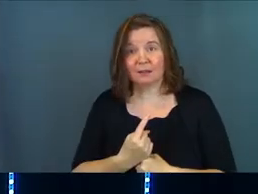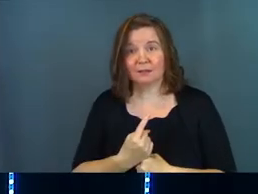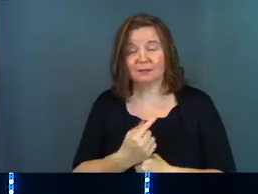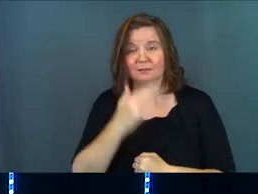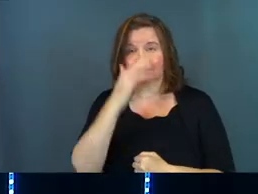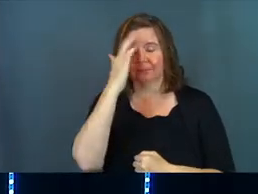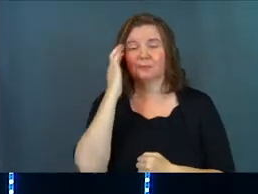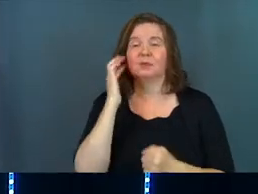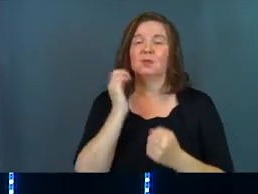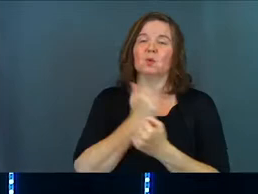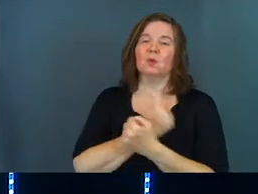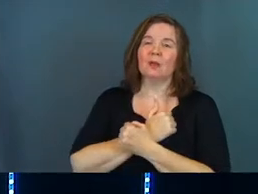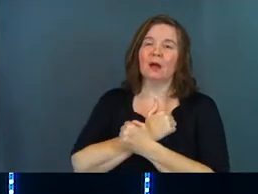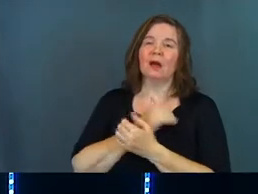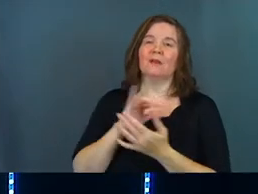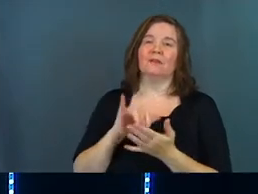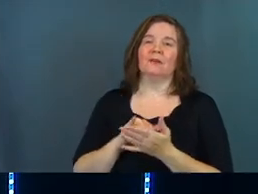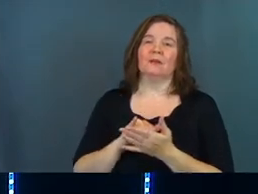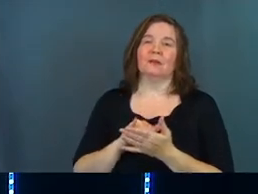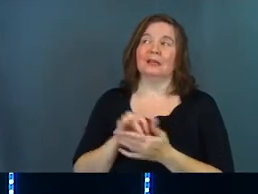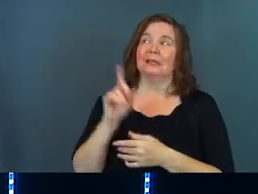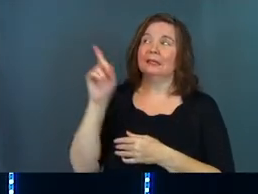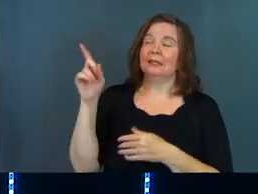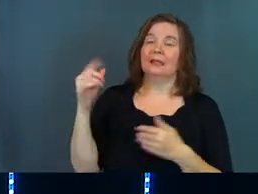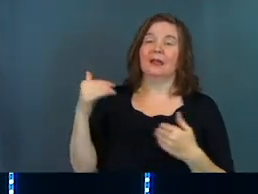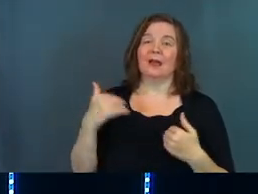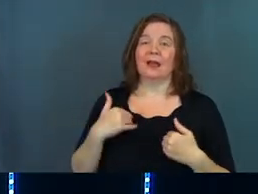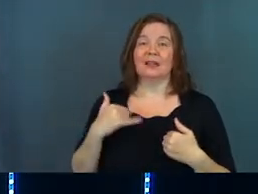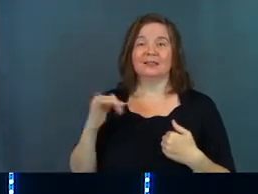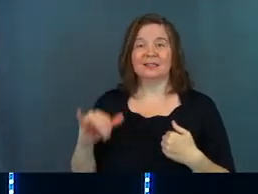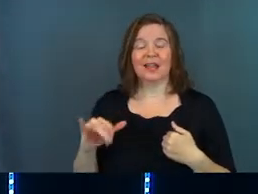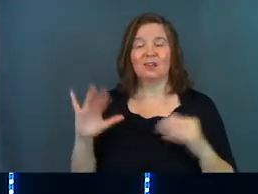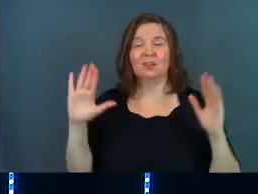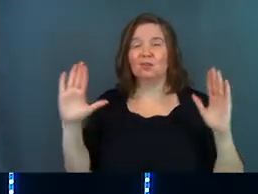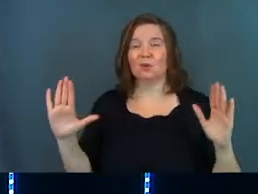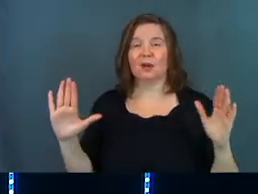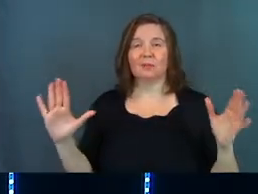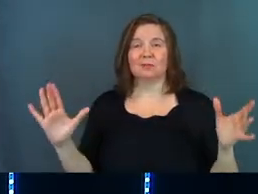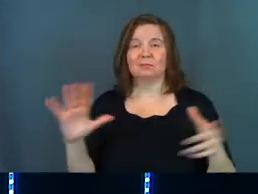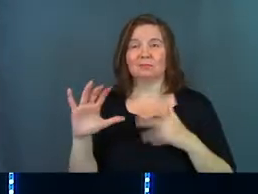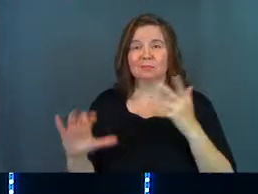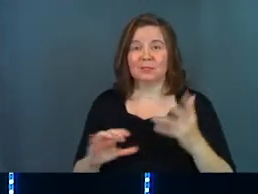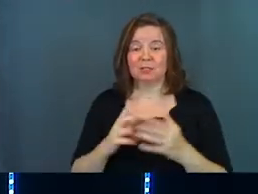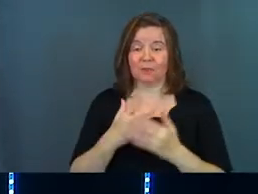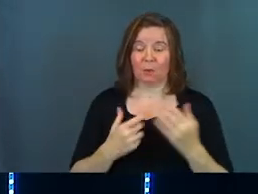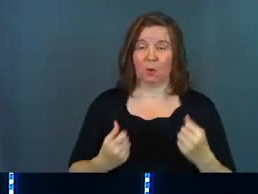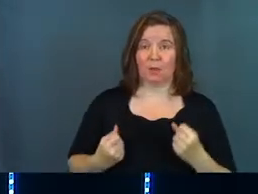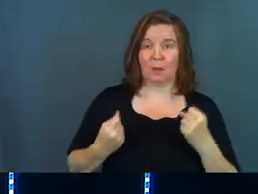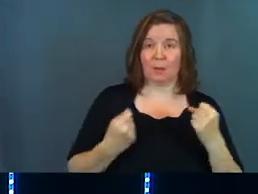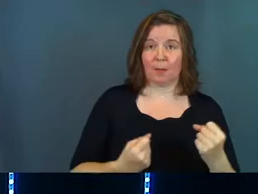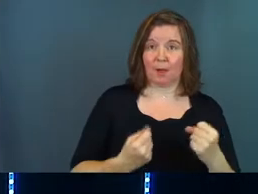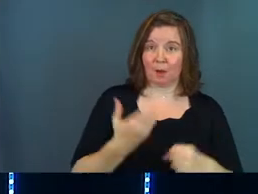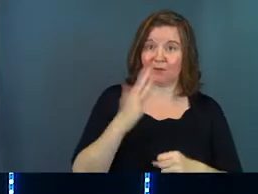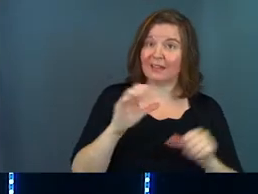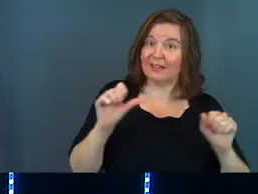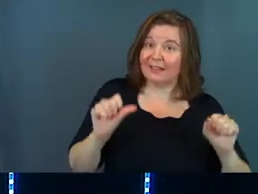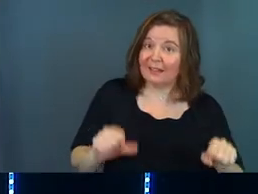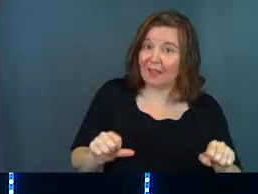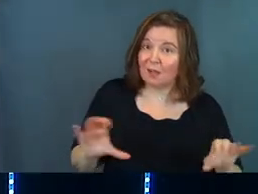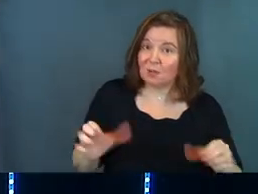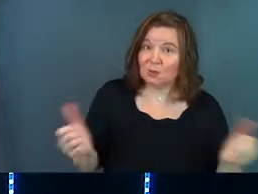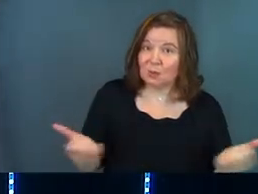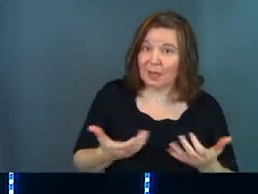you love that he has that incredible combination of both the power of God, he can